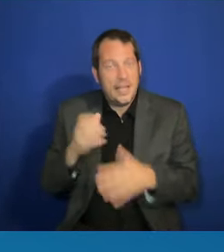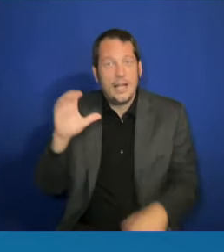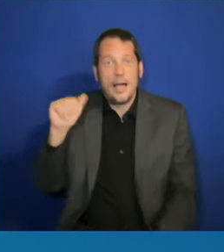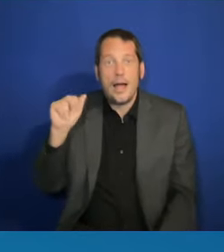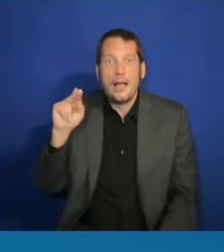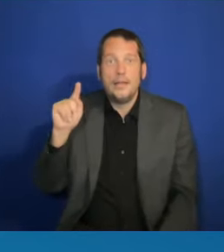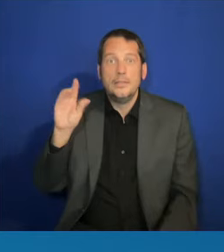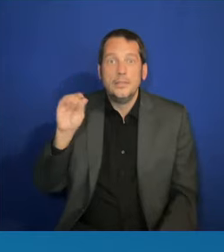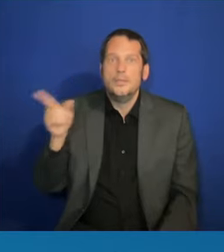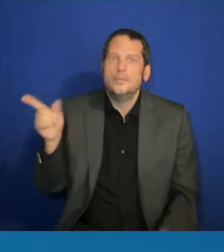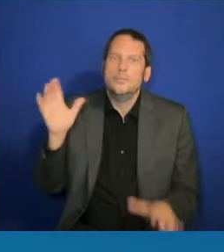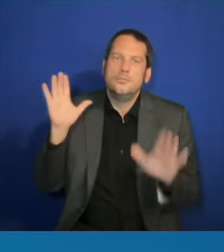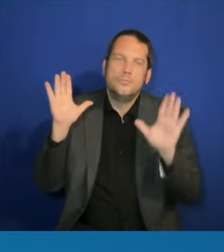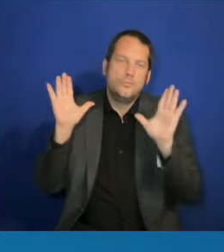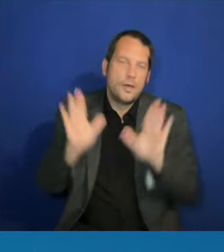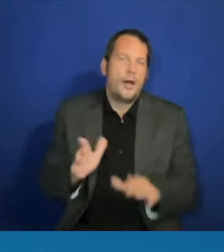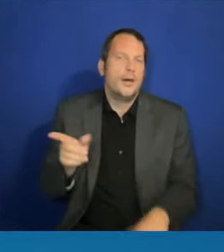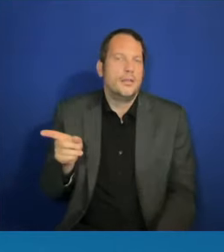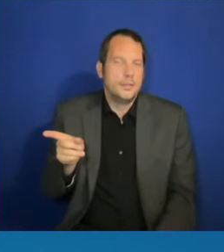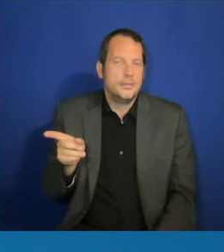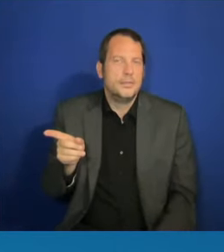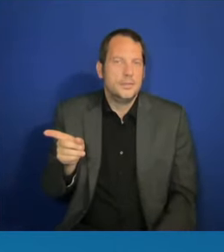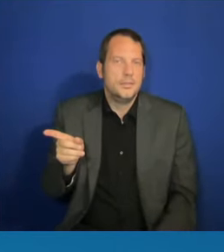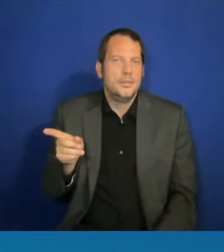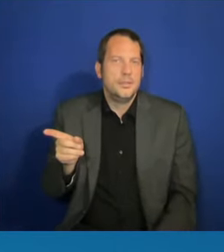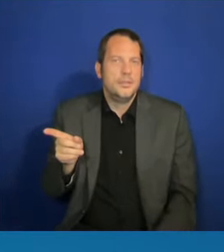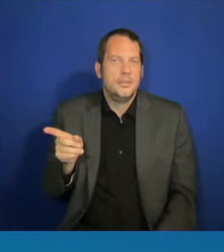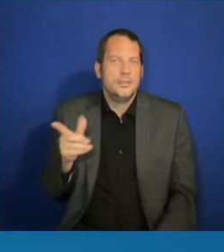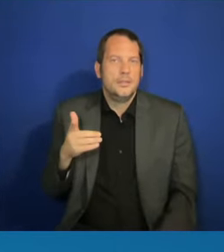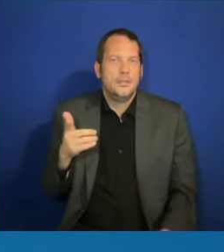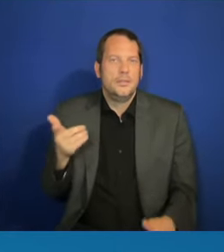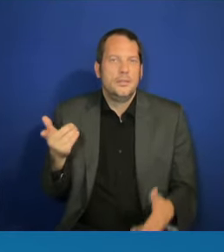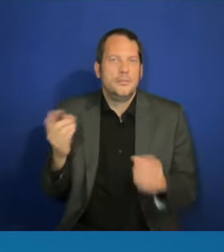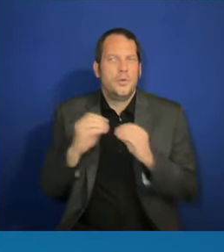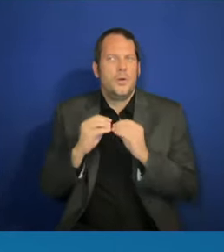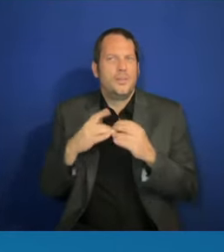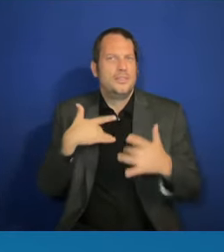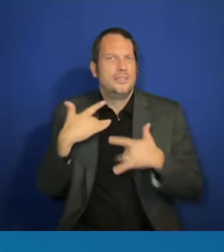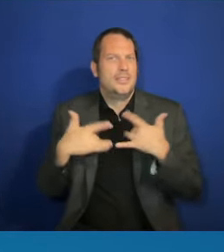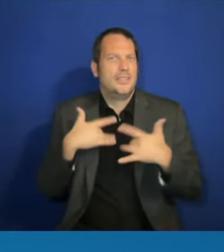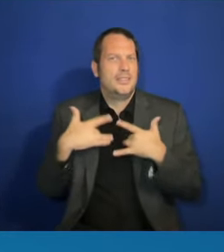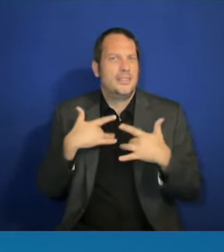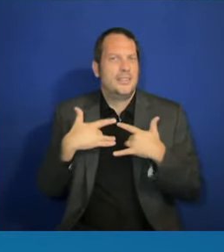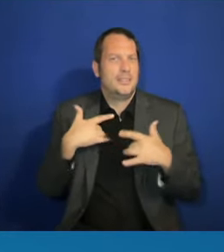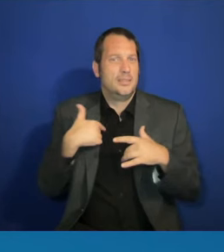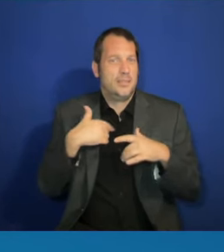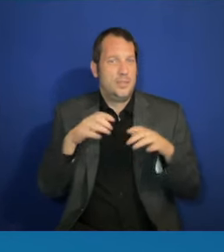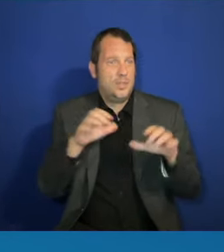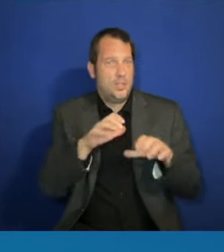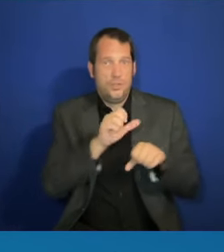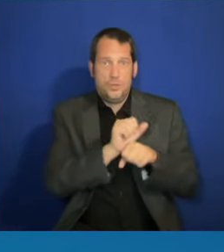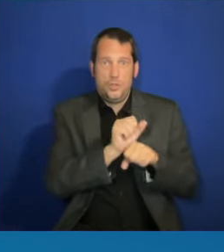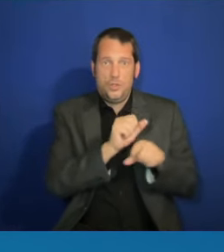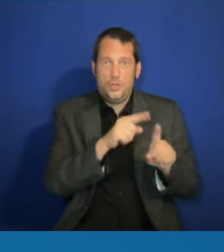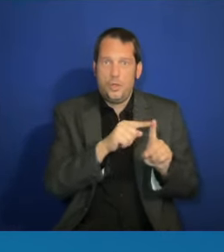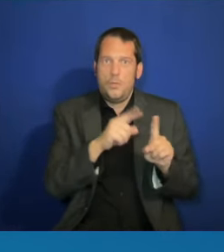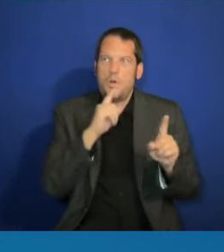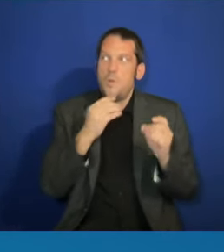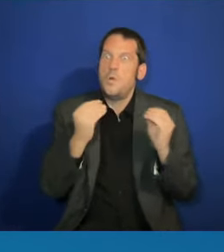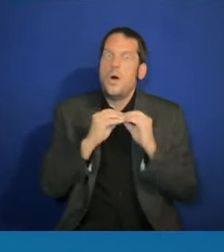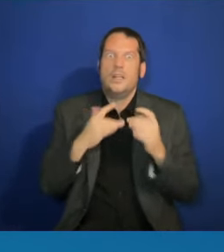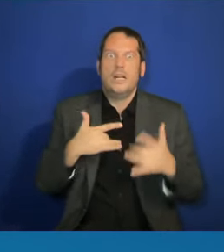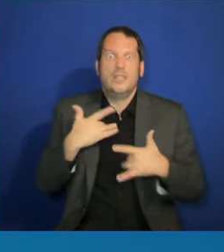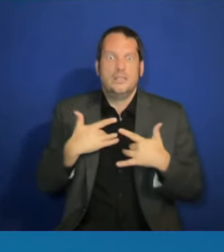my work, not doing my work, but being here with Madam Vice President. This means